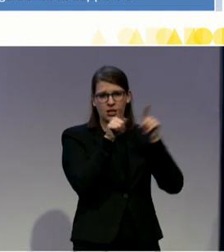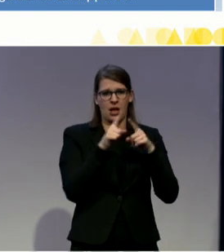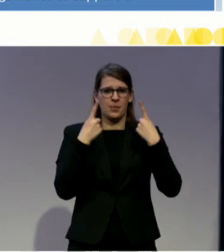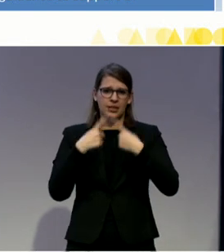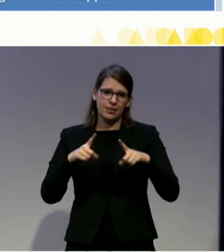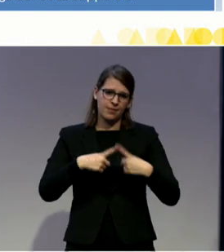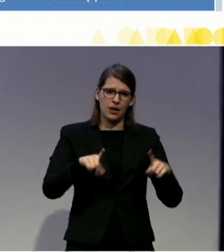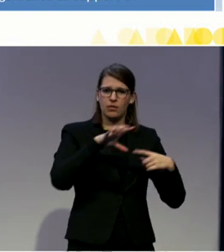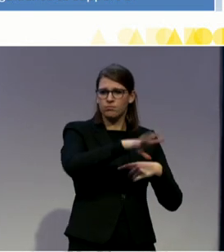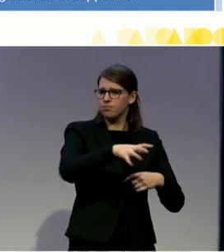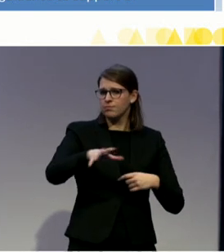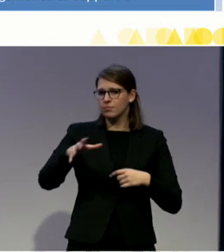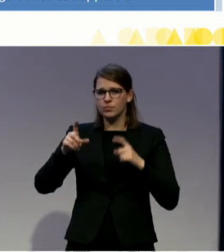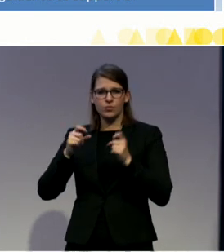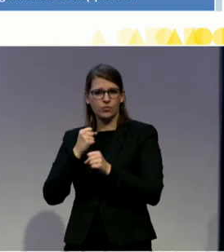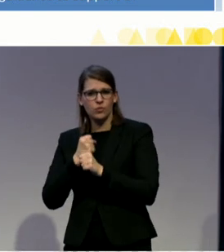employment, health, social services.